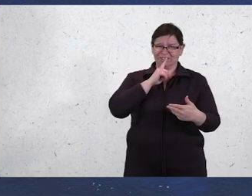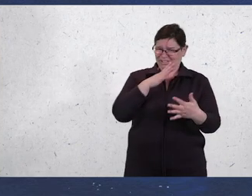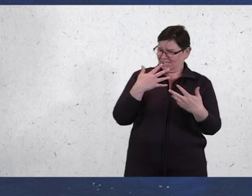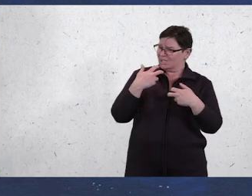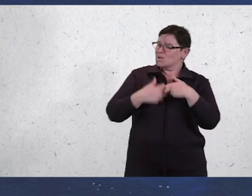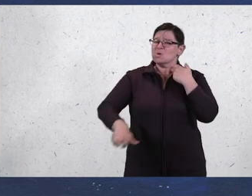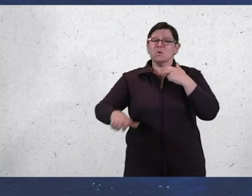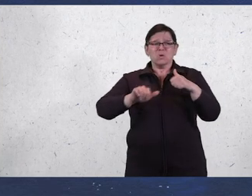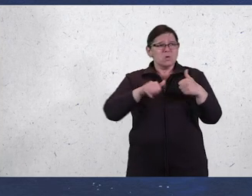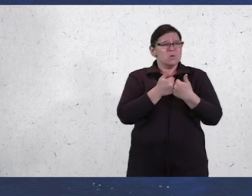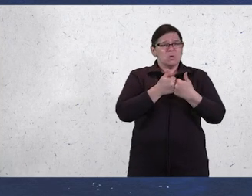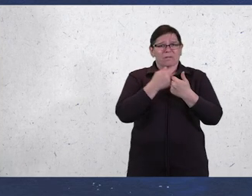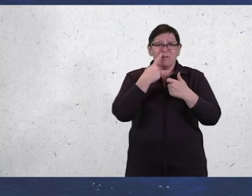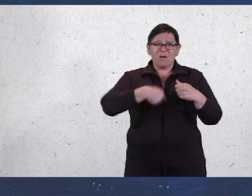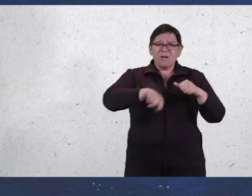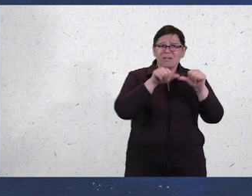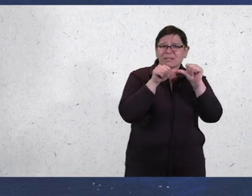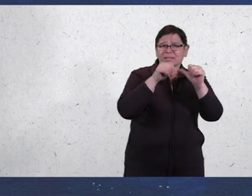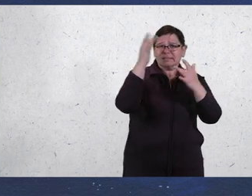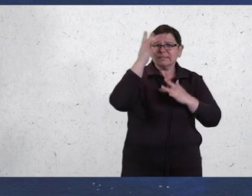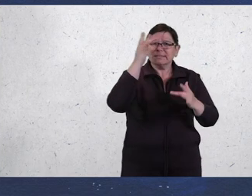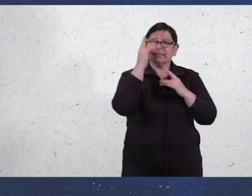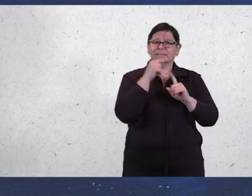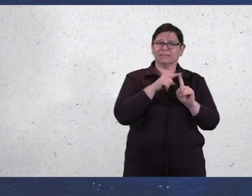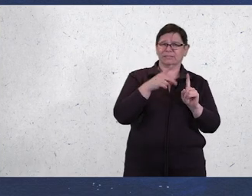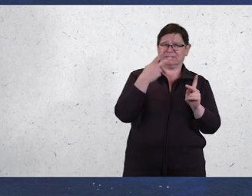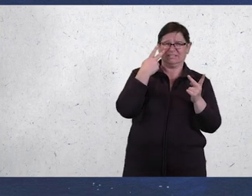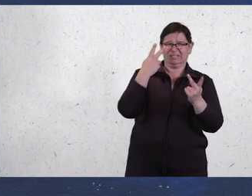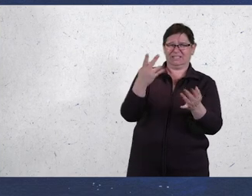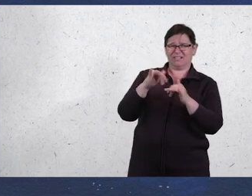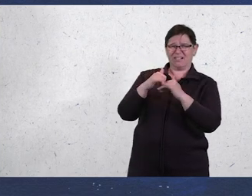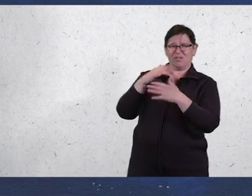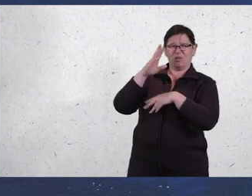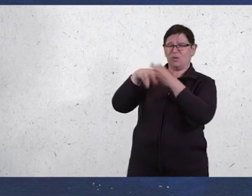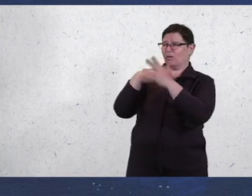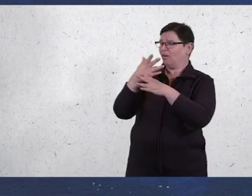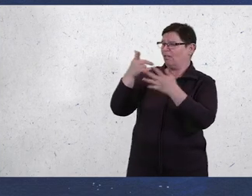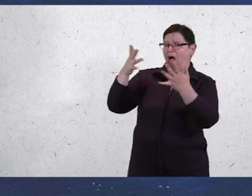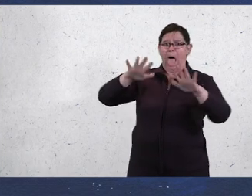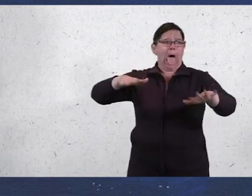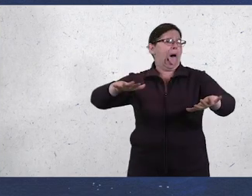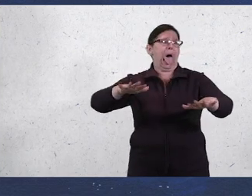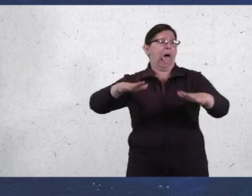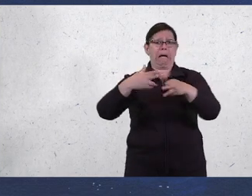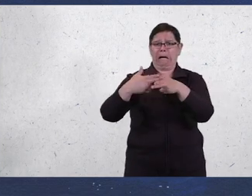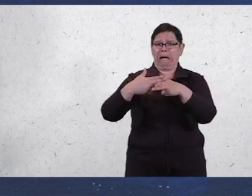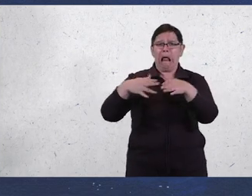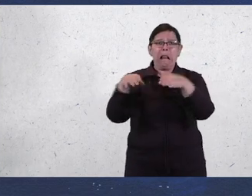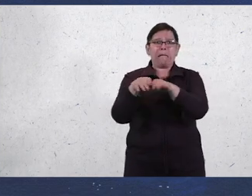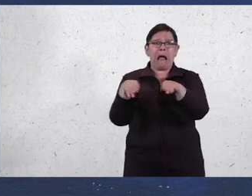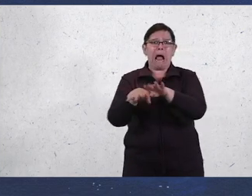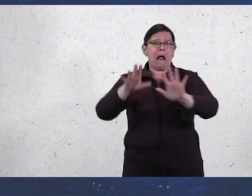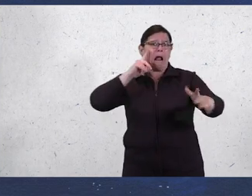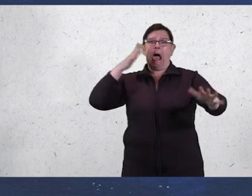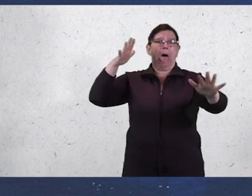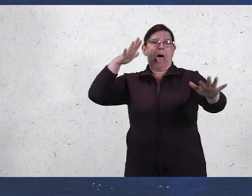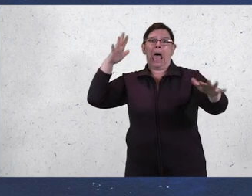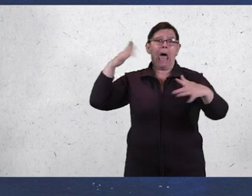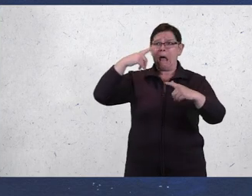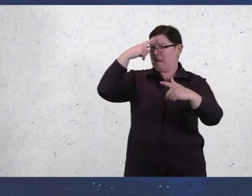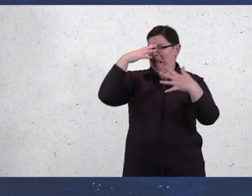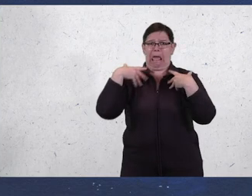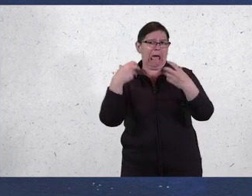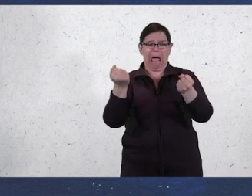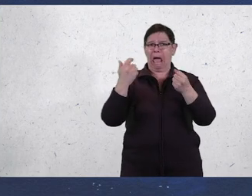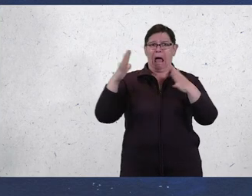It was particularly hard for the chronically ill and disabled communities to see how the world was finding temporary lockdowns unbearable on their